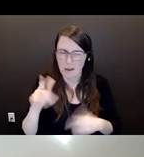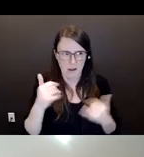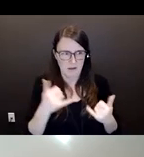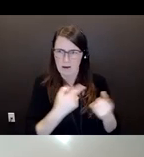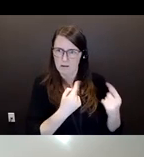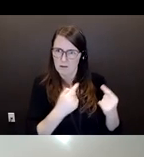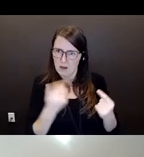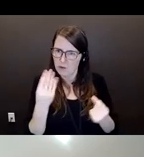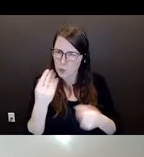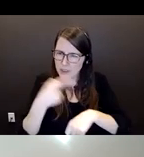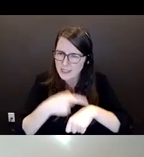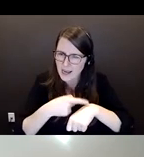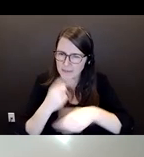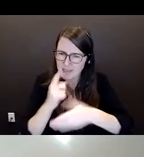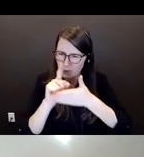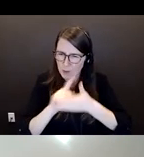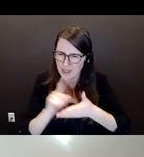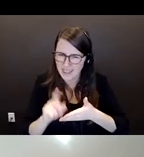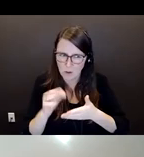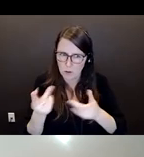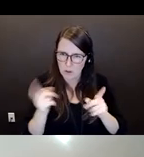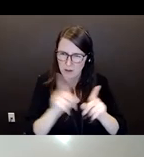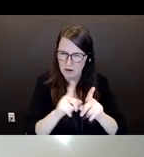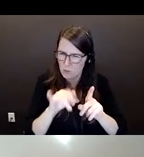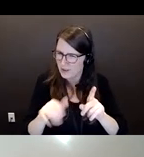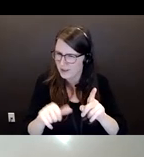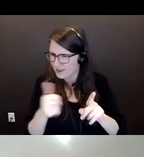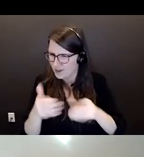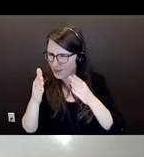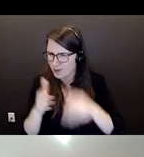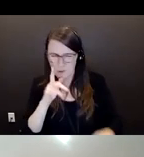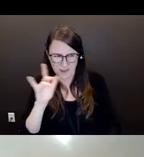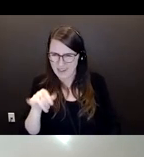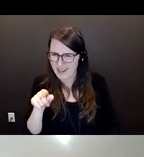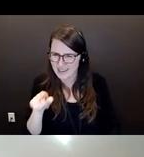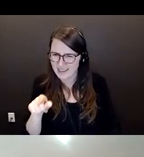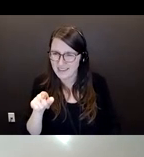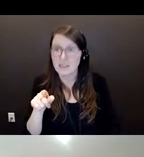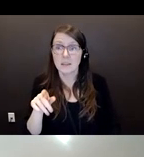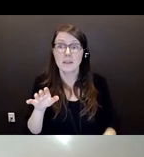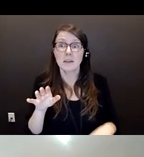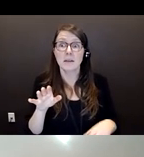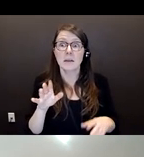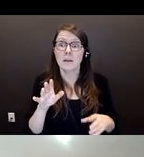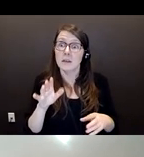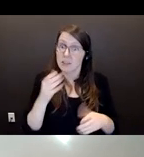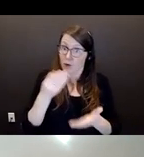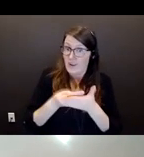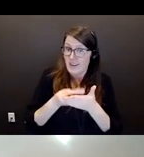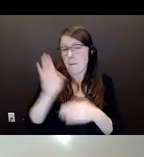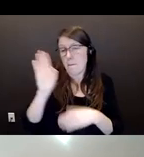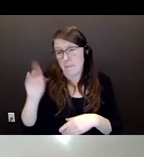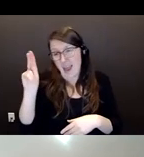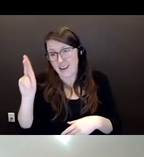week, or is in company with someone they're not sure who they are. When I say step in, what they're doing is